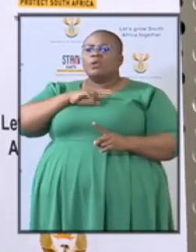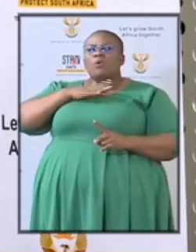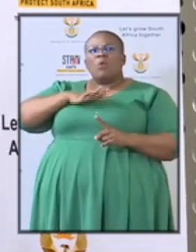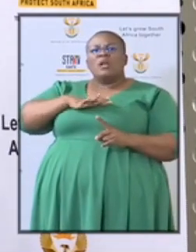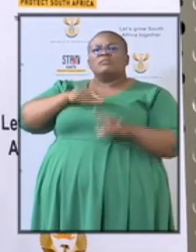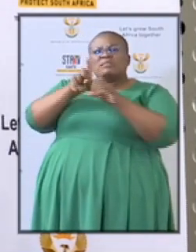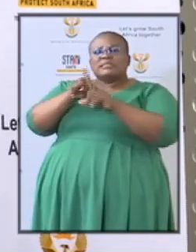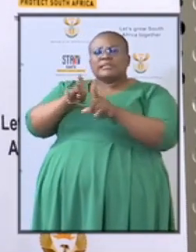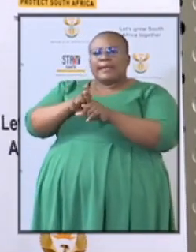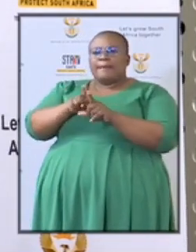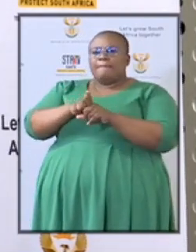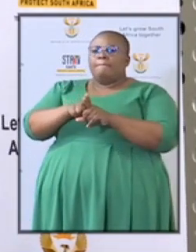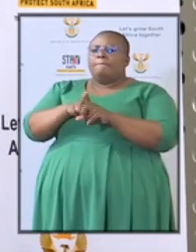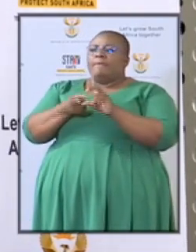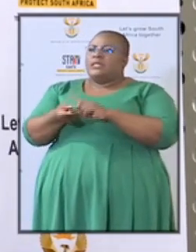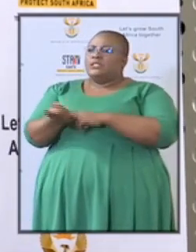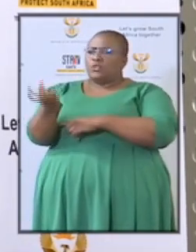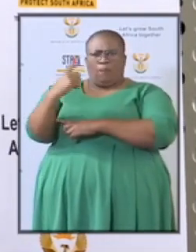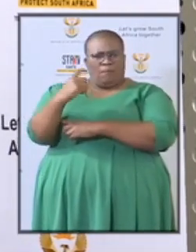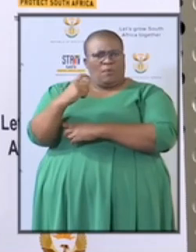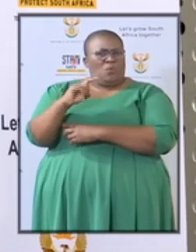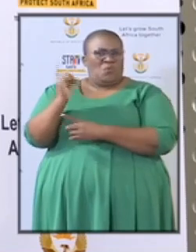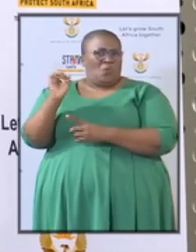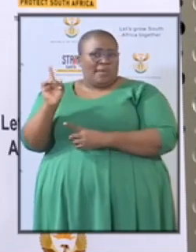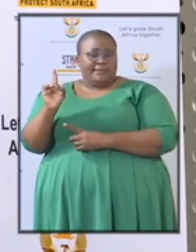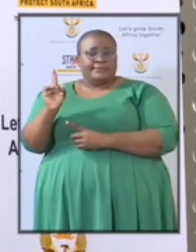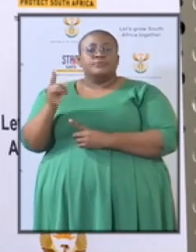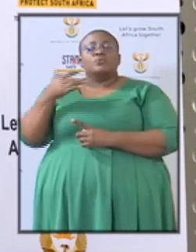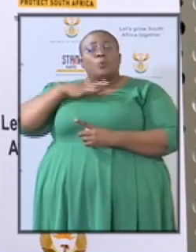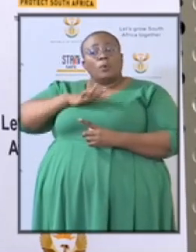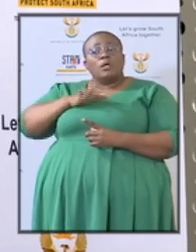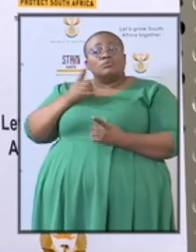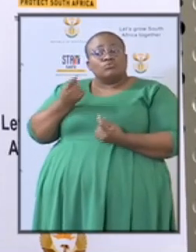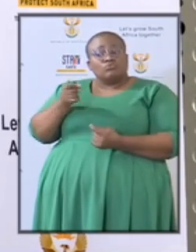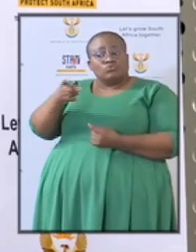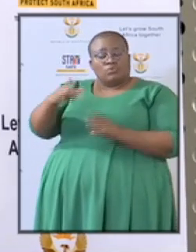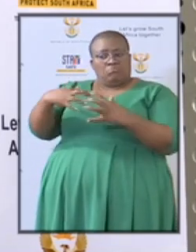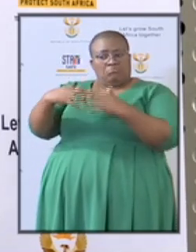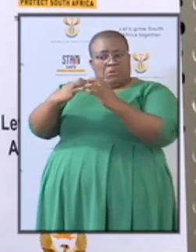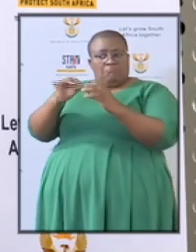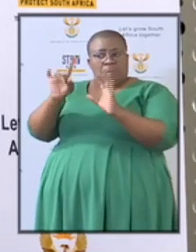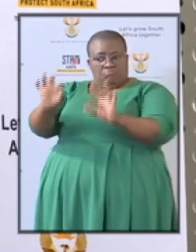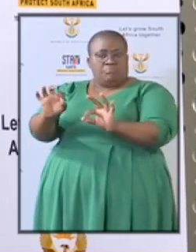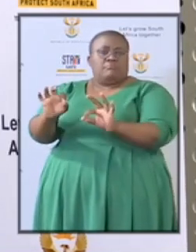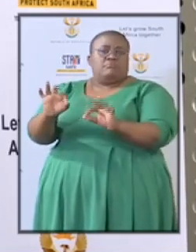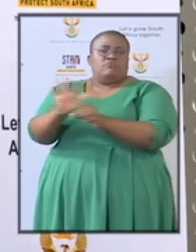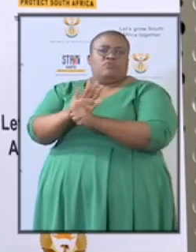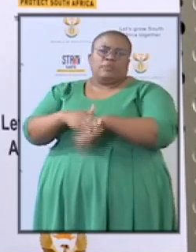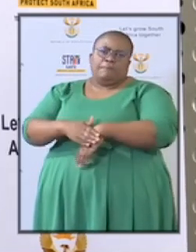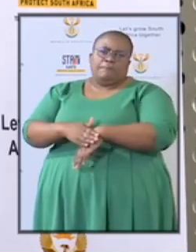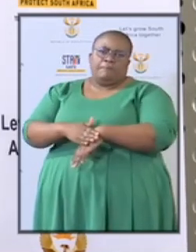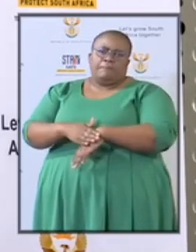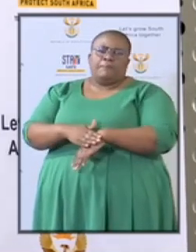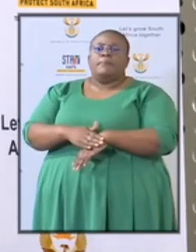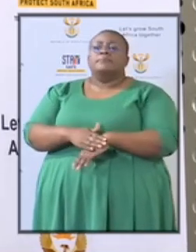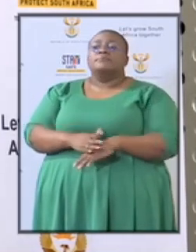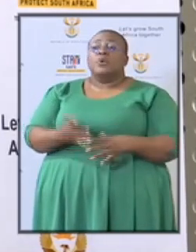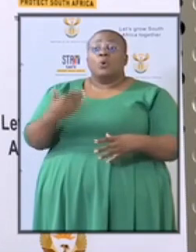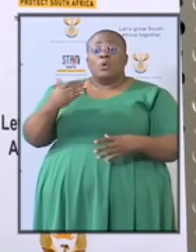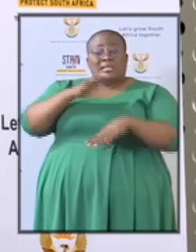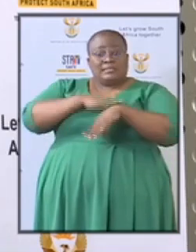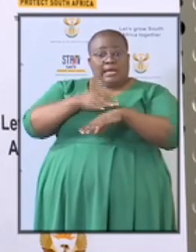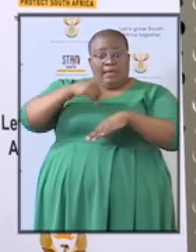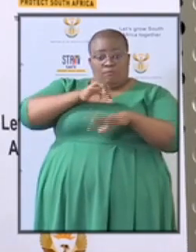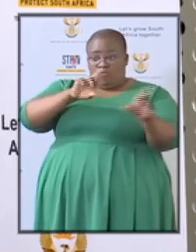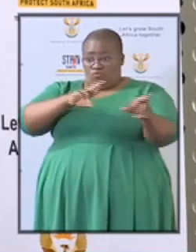something like that we are looking at that fusion center growing organically and then when we we are ready we will be